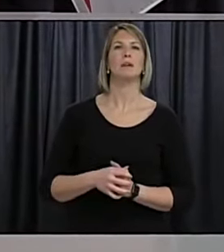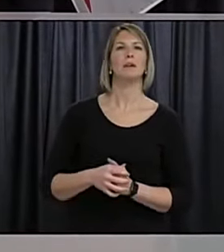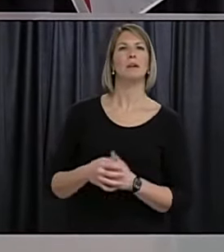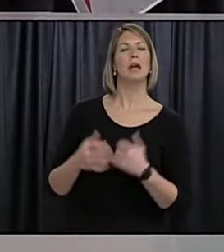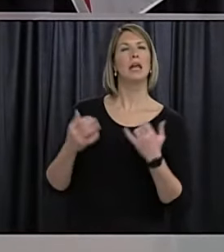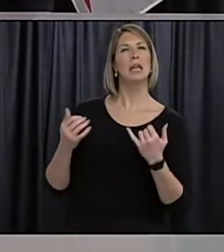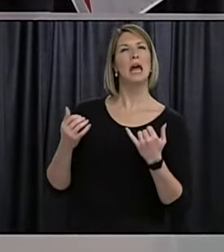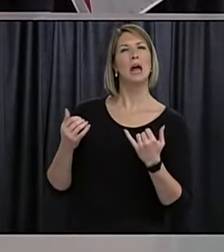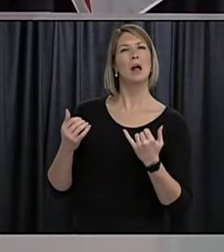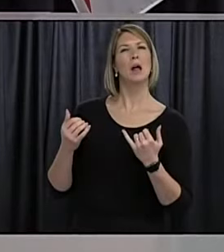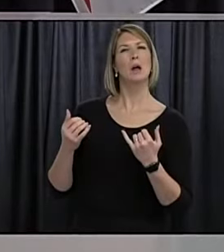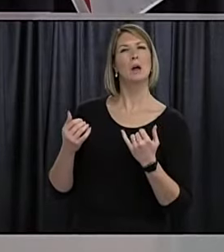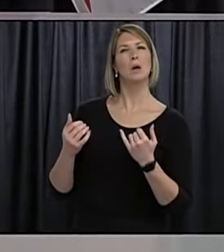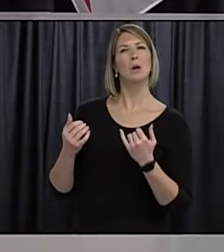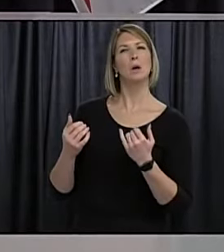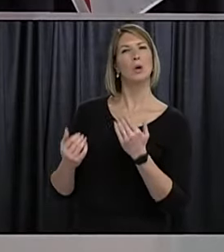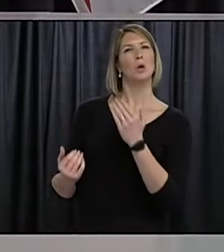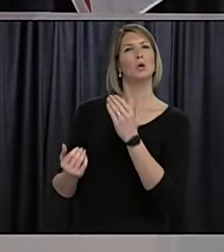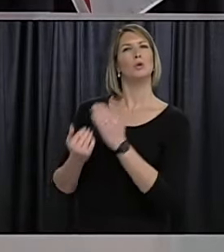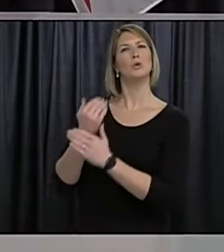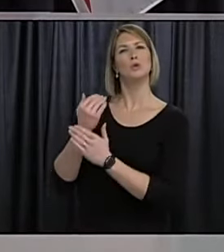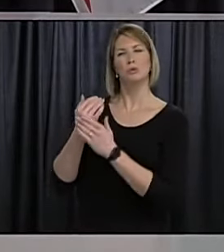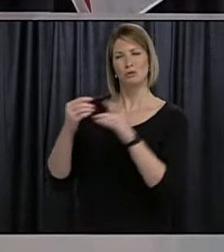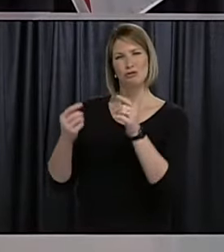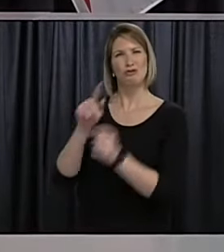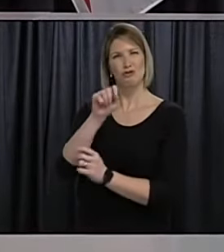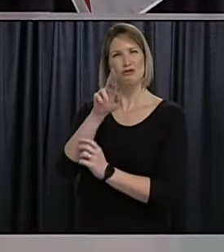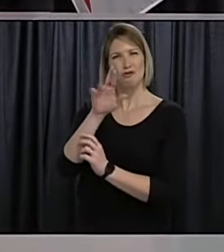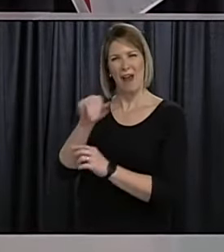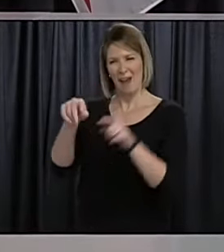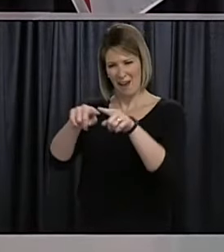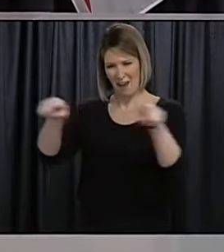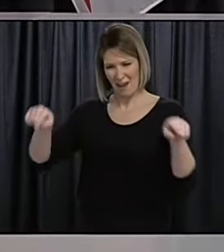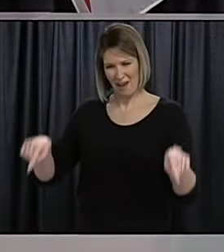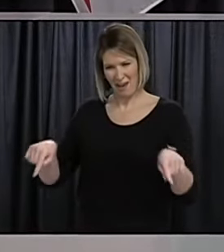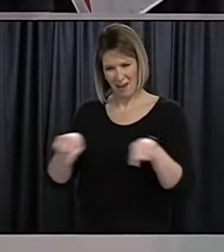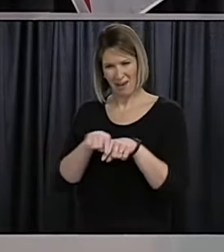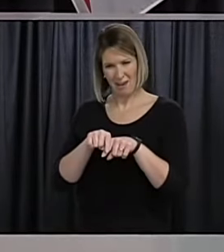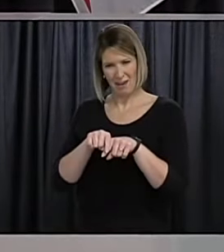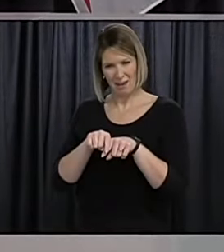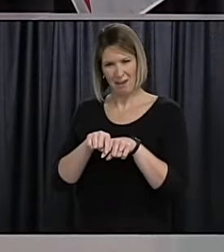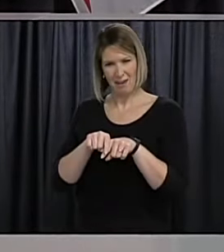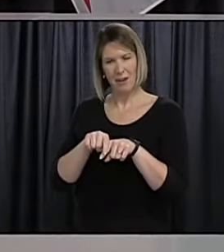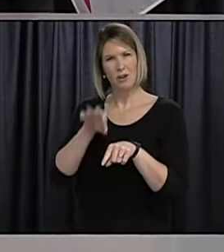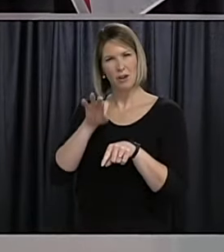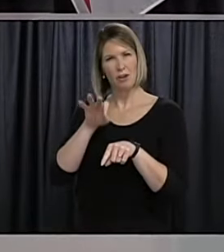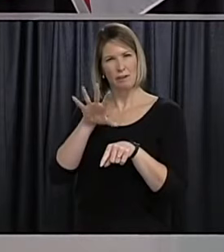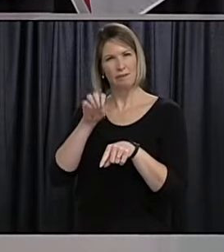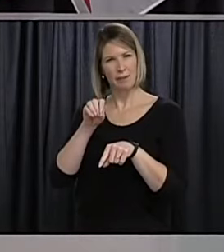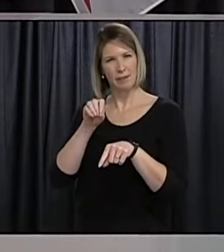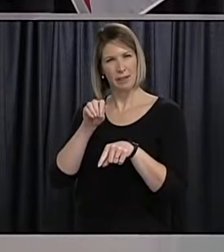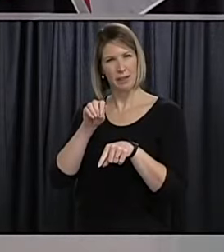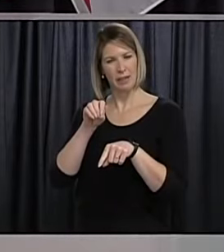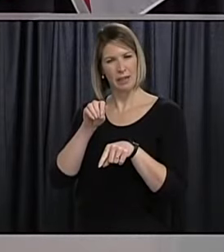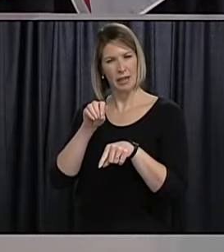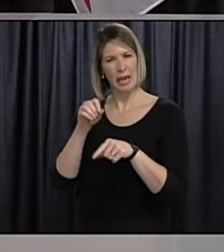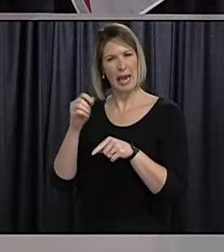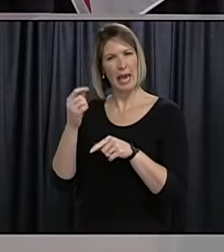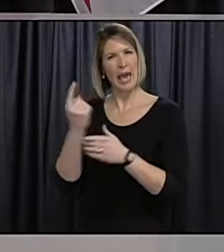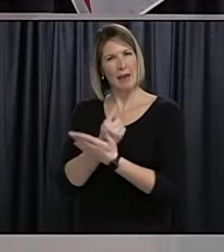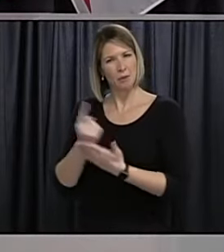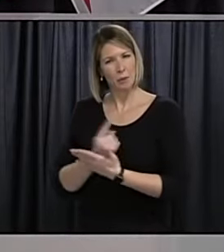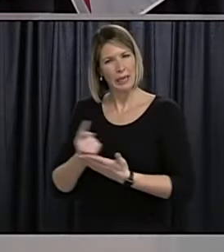uh a certain number of trays every week or 10 days does that change your your outlook for marks